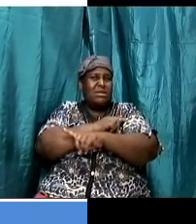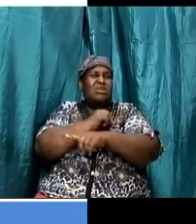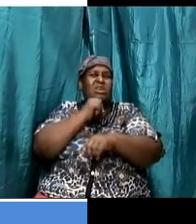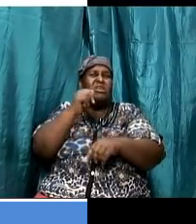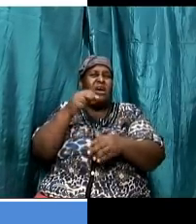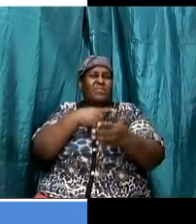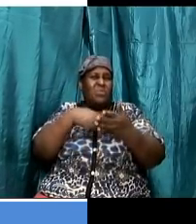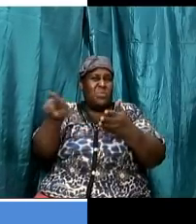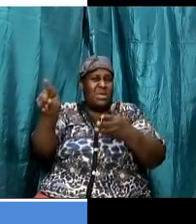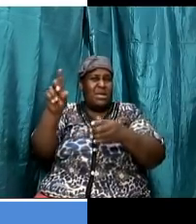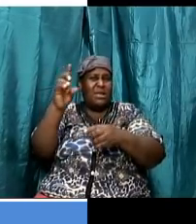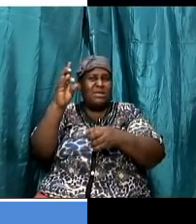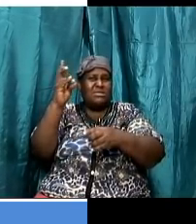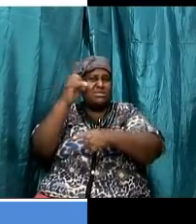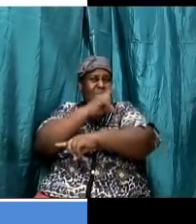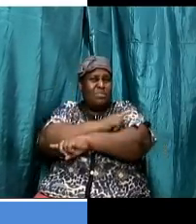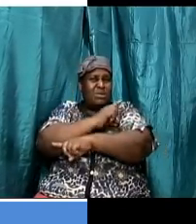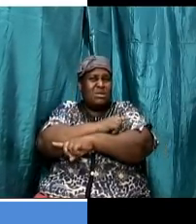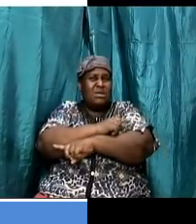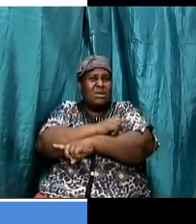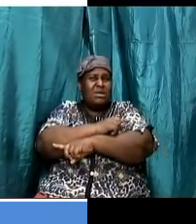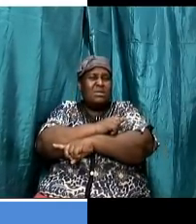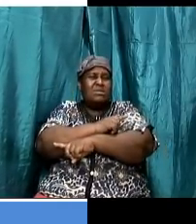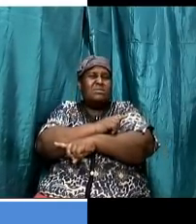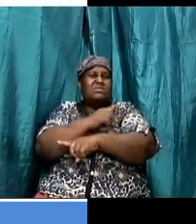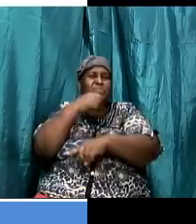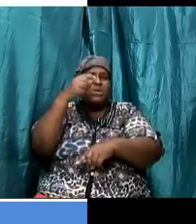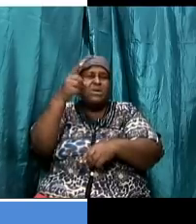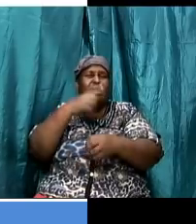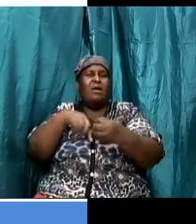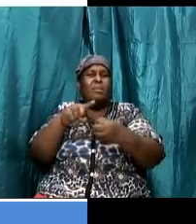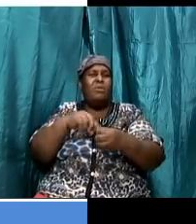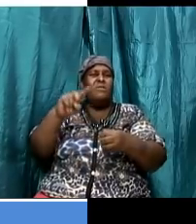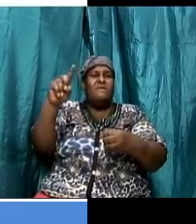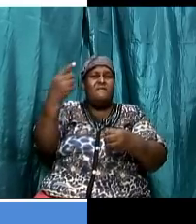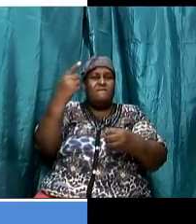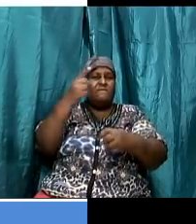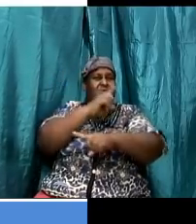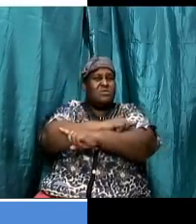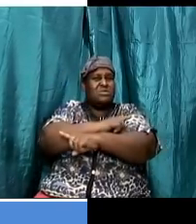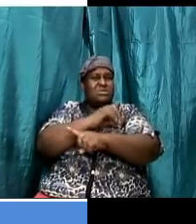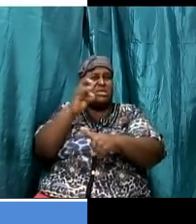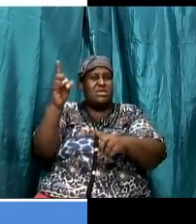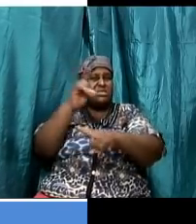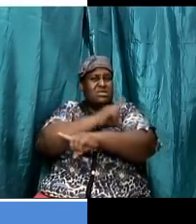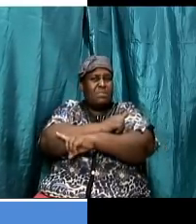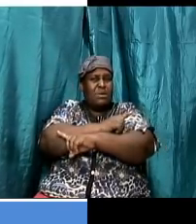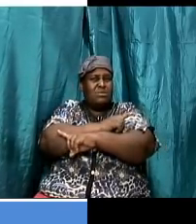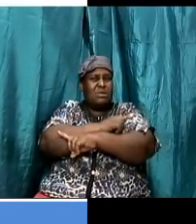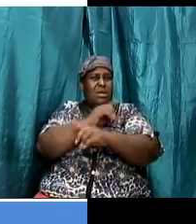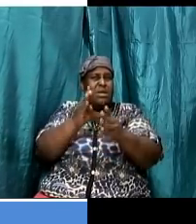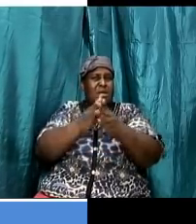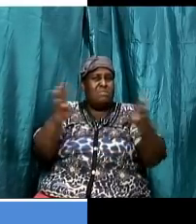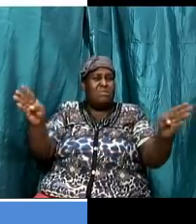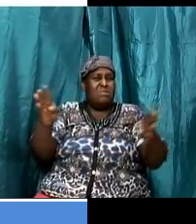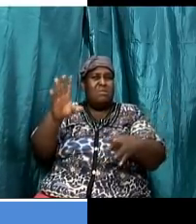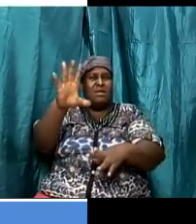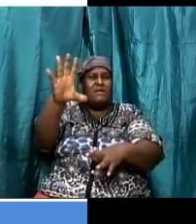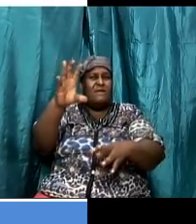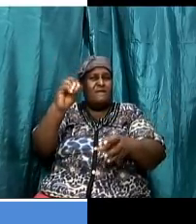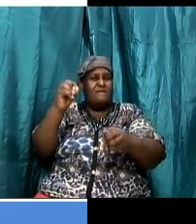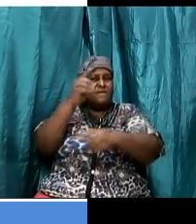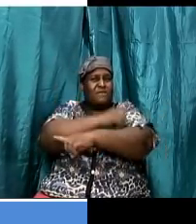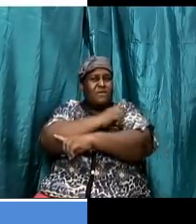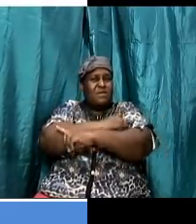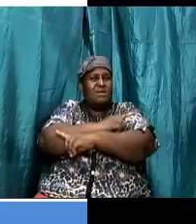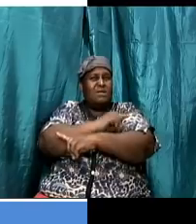he's talking about the the the the first day sabbath or the the the the the big sabbath the the 50 day sabbath the day